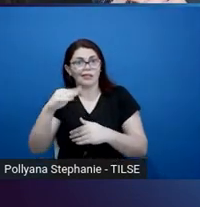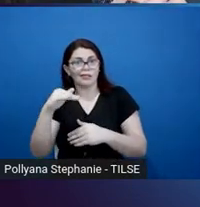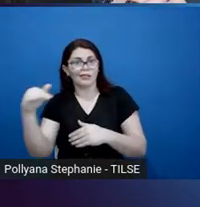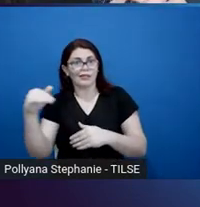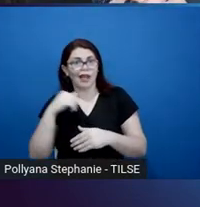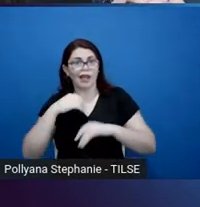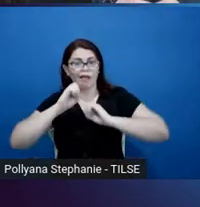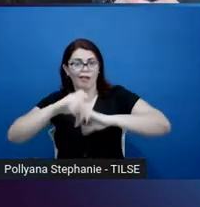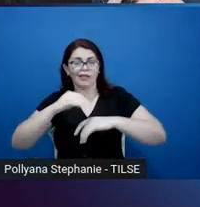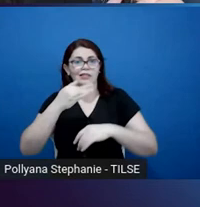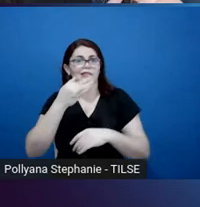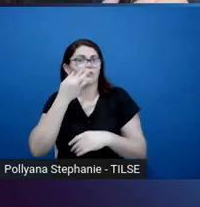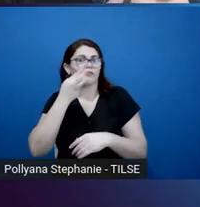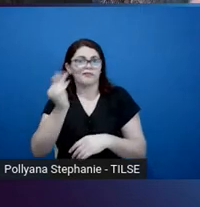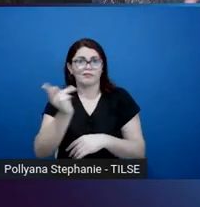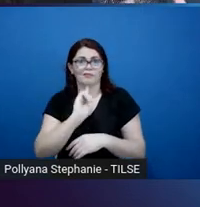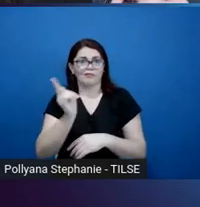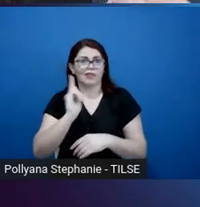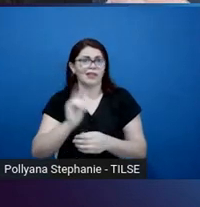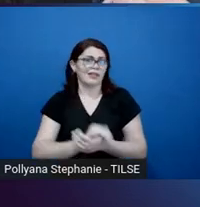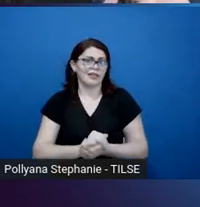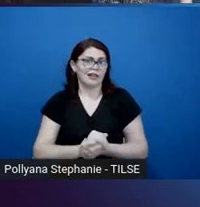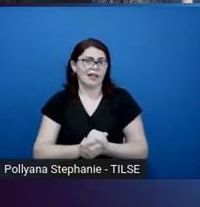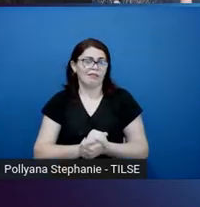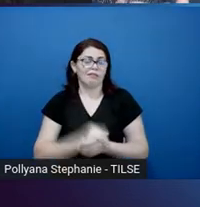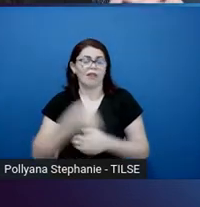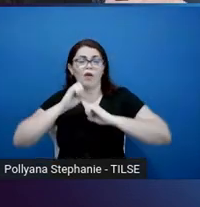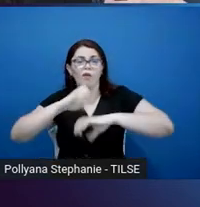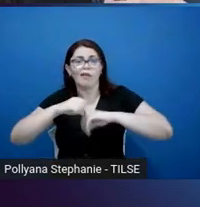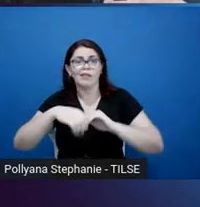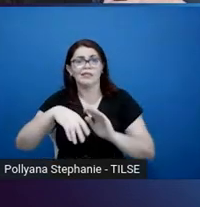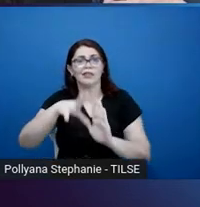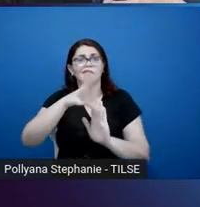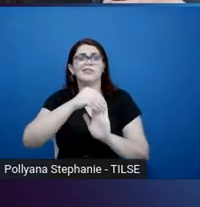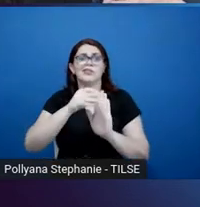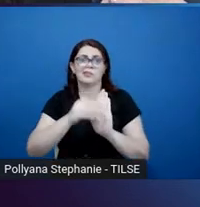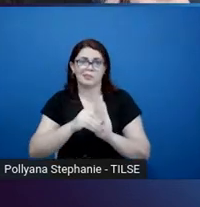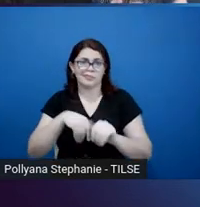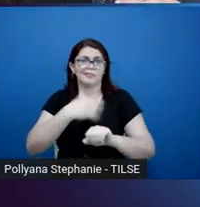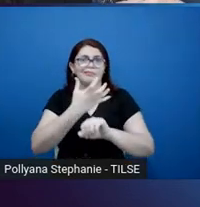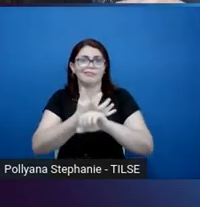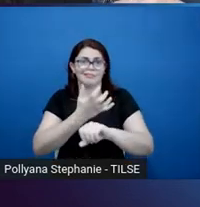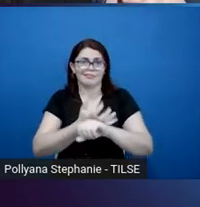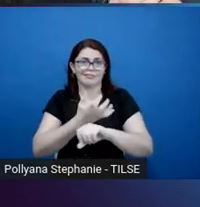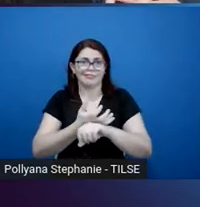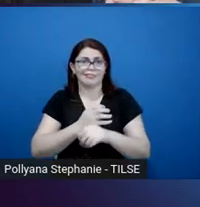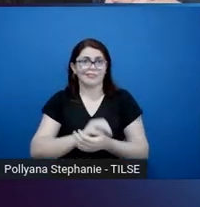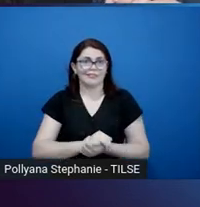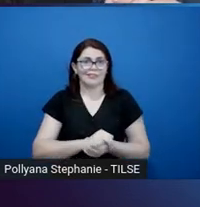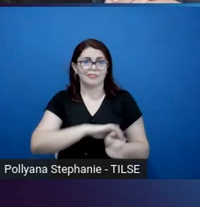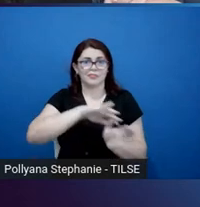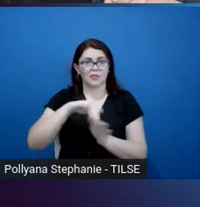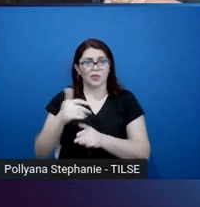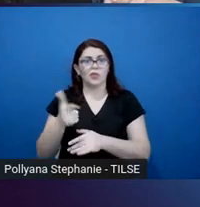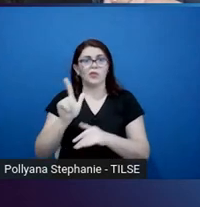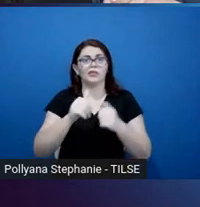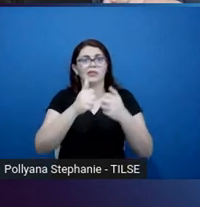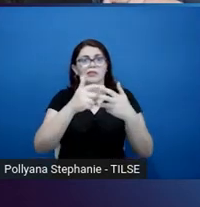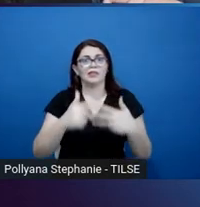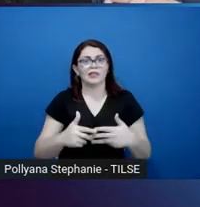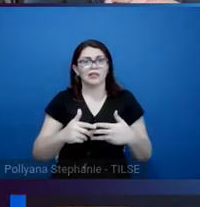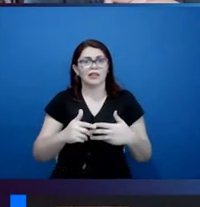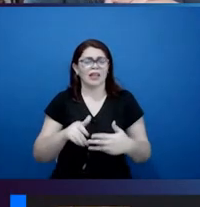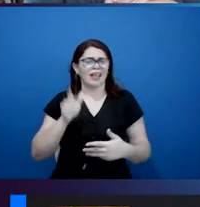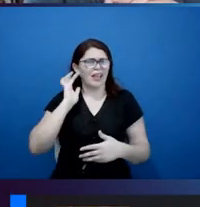through this content. And then we have the ESL social studies teacher from the United States who says, I thought that was someone else's